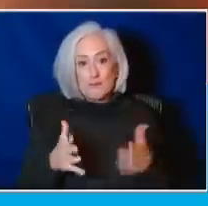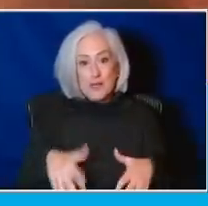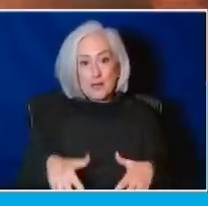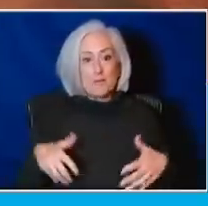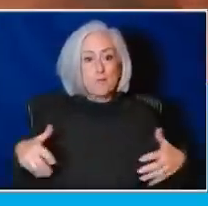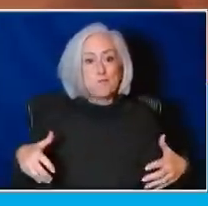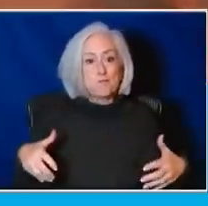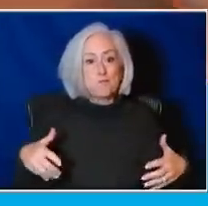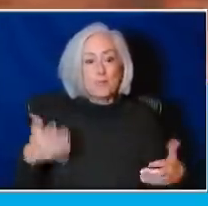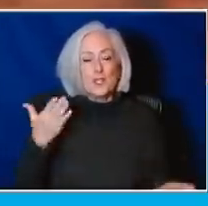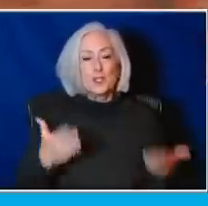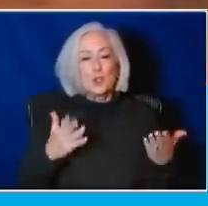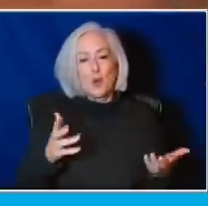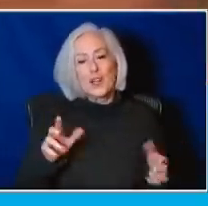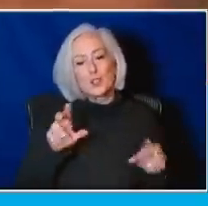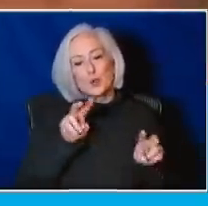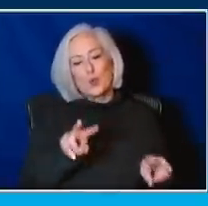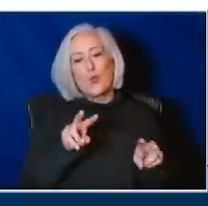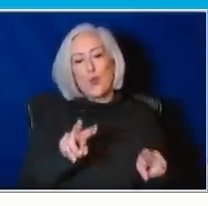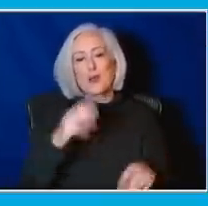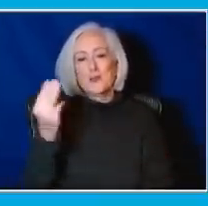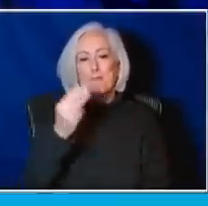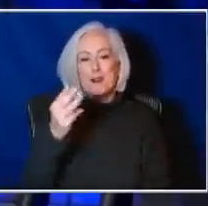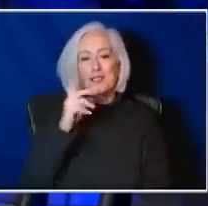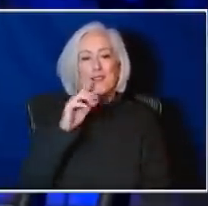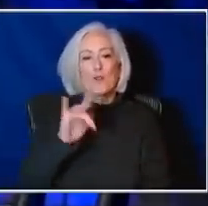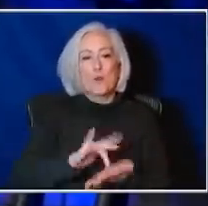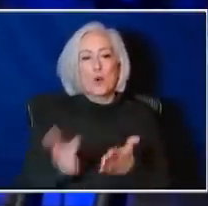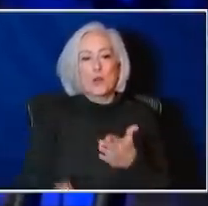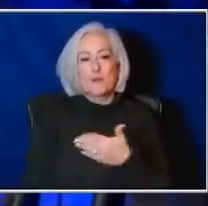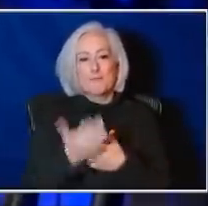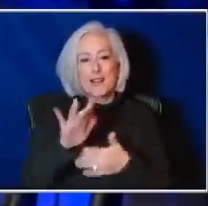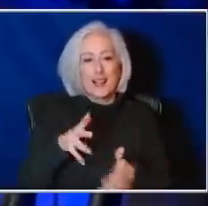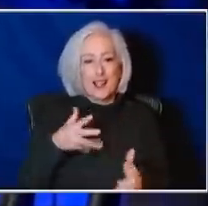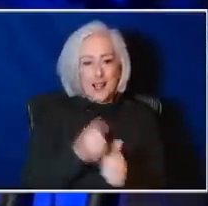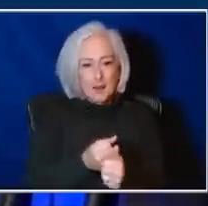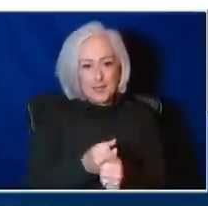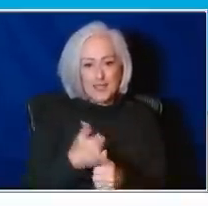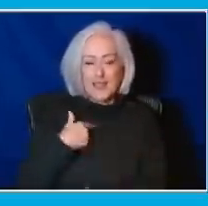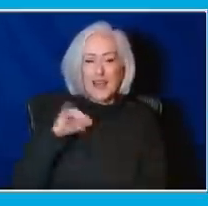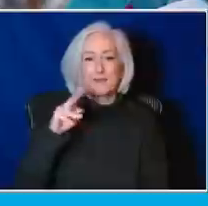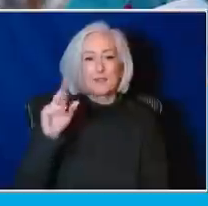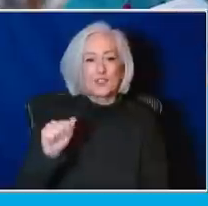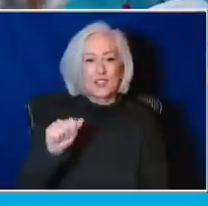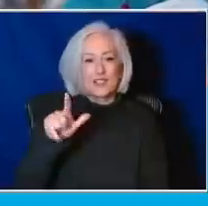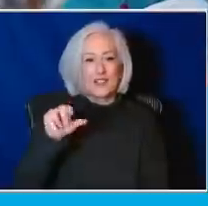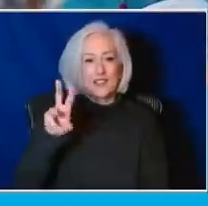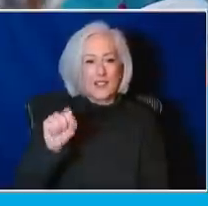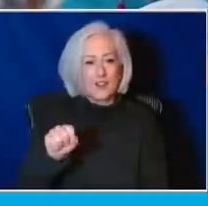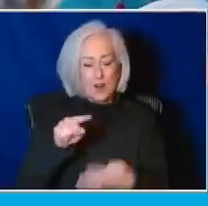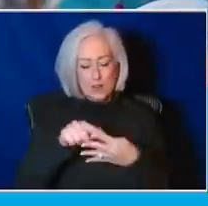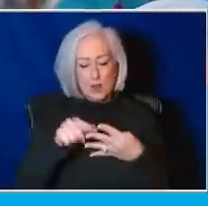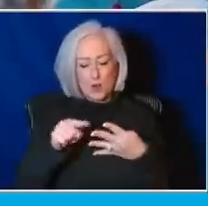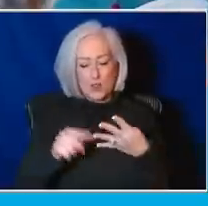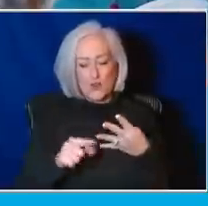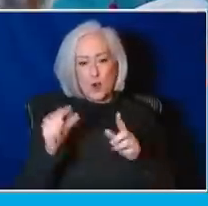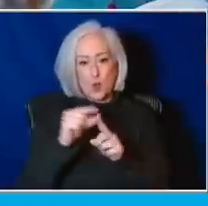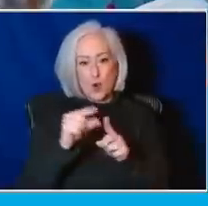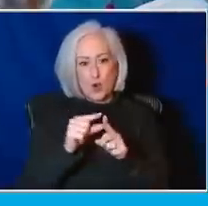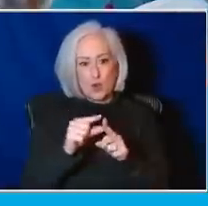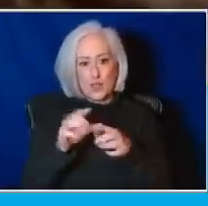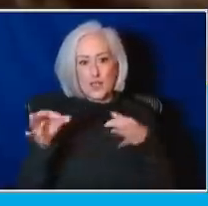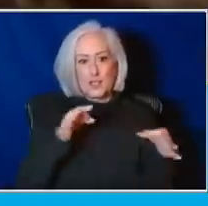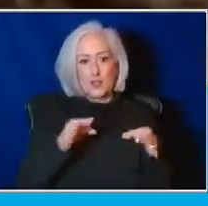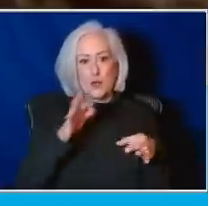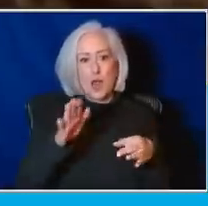you'll want to tune in Monday for the next morning medical update. I'm Jessica Lovell. Those four words describe your risk for gallbladder